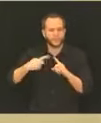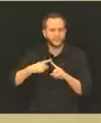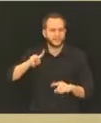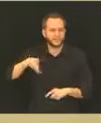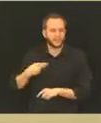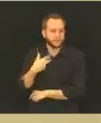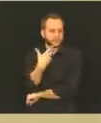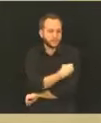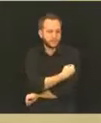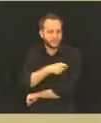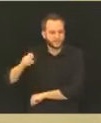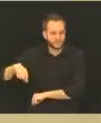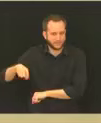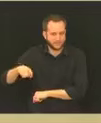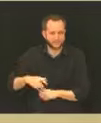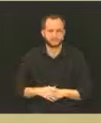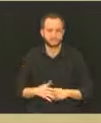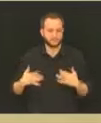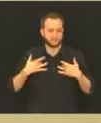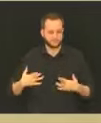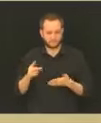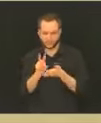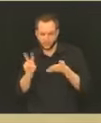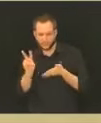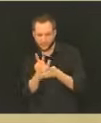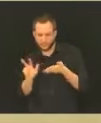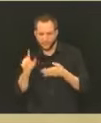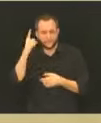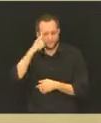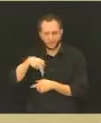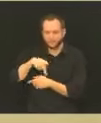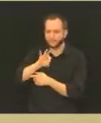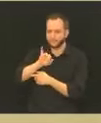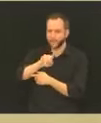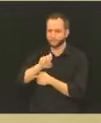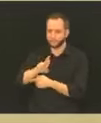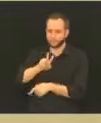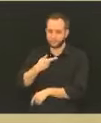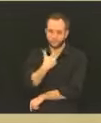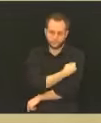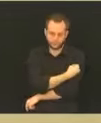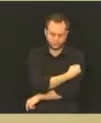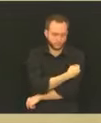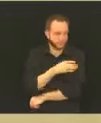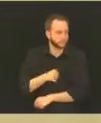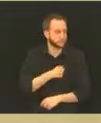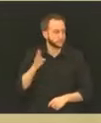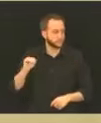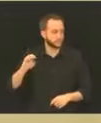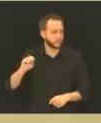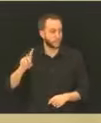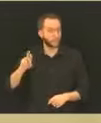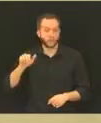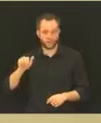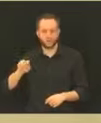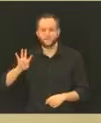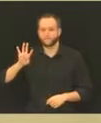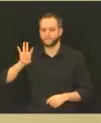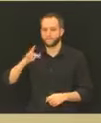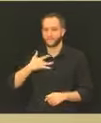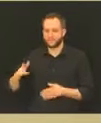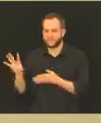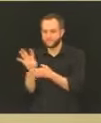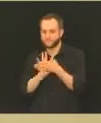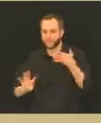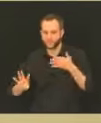for the Pfizer and four weeks after the first dose for Moderna, it will be on your card. Again,